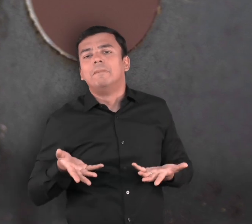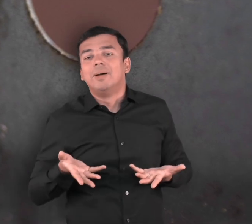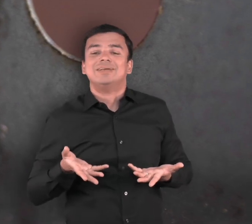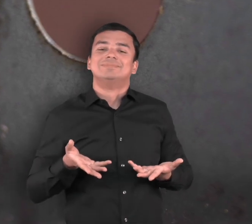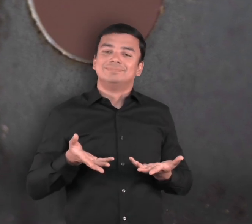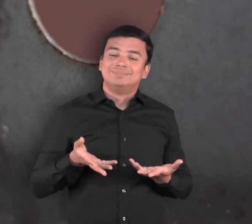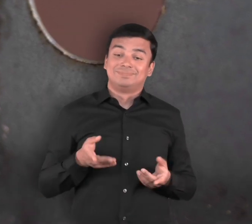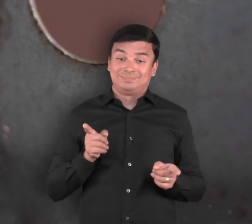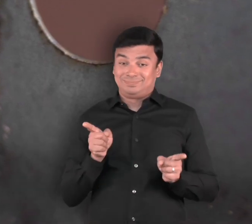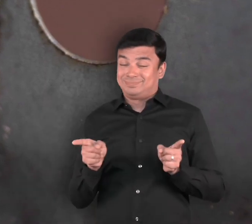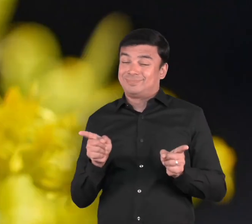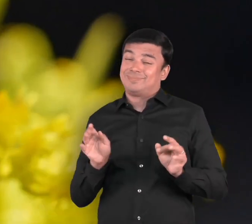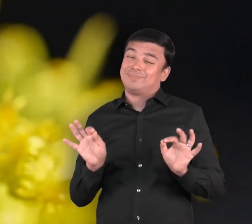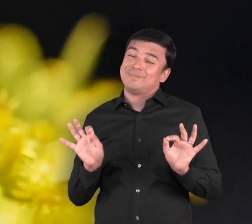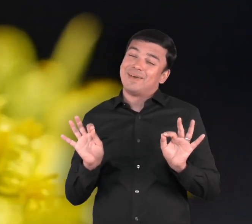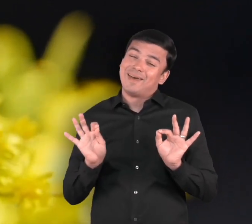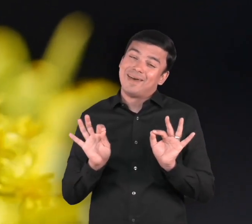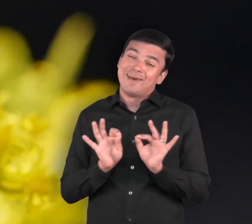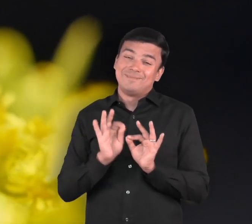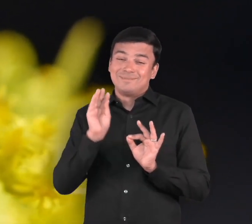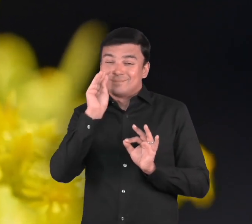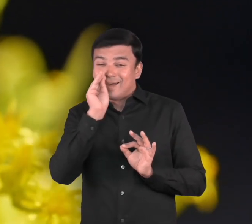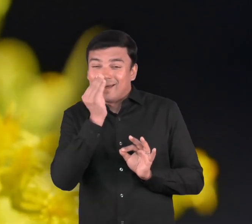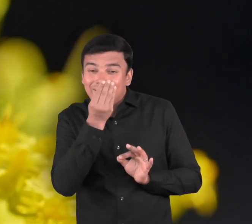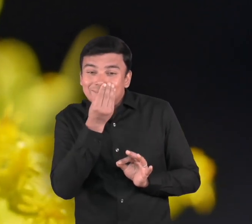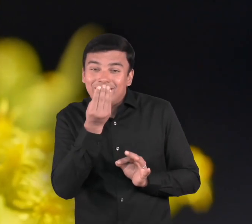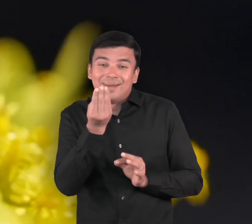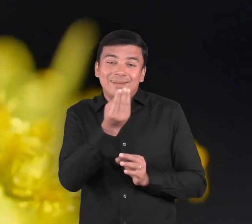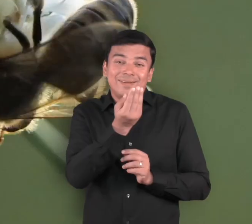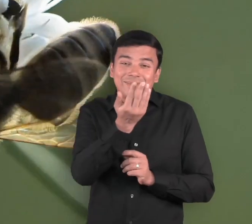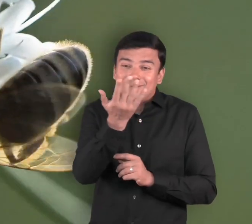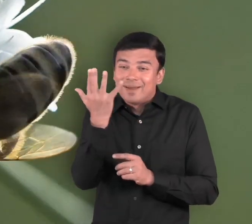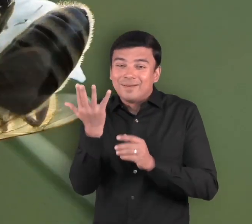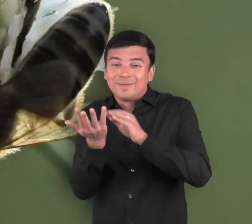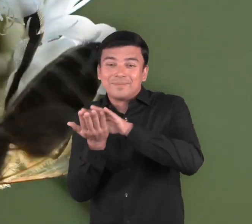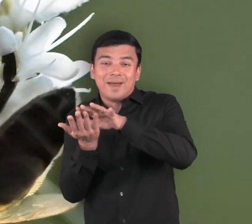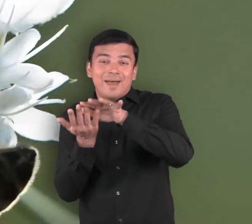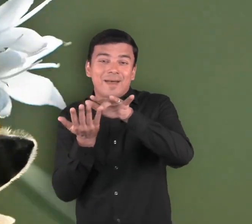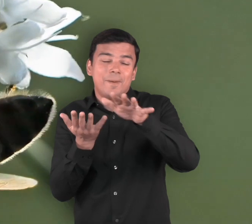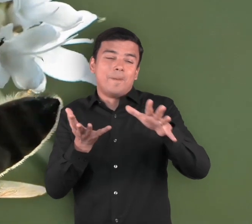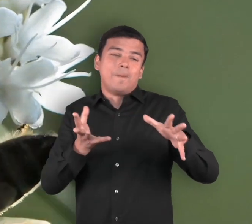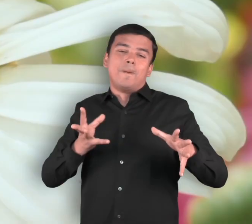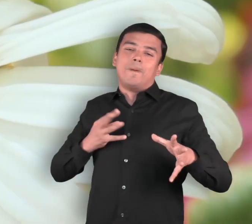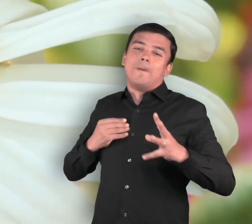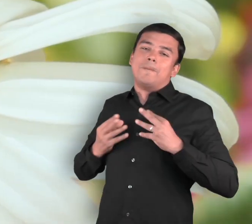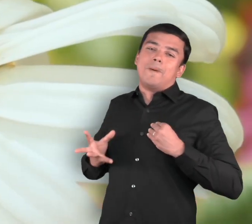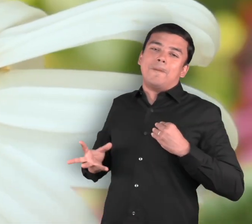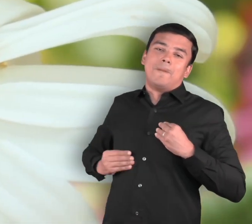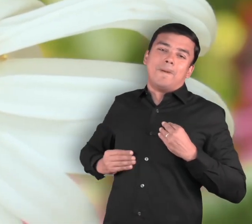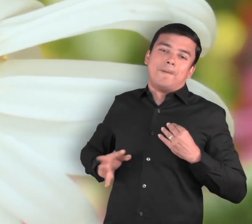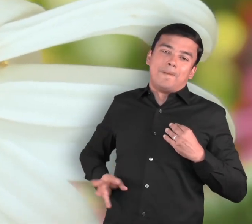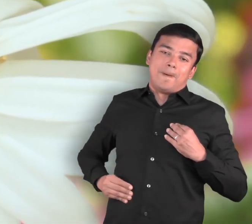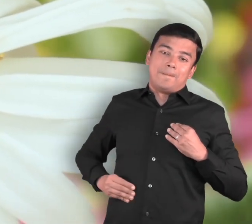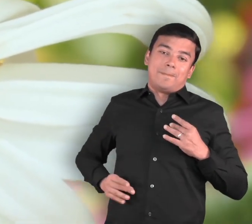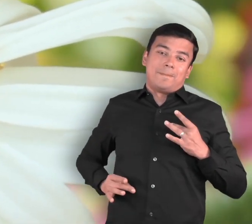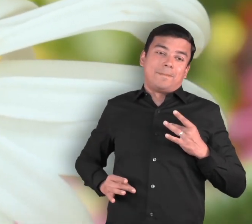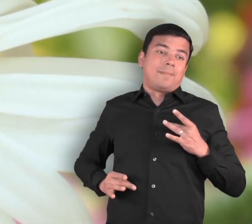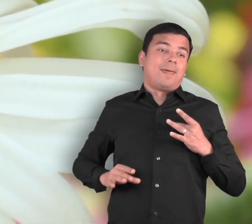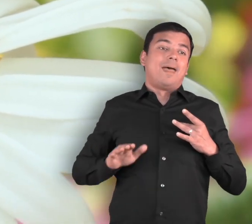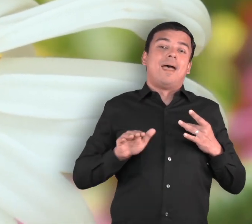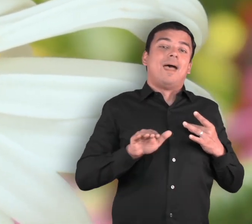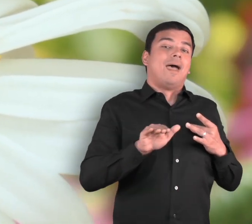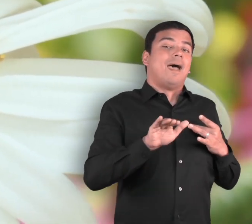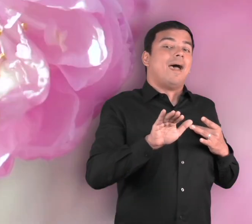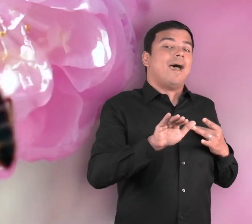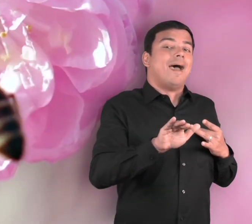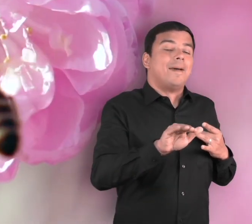valuable to the environment because they pollinate food crops. Pollination occurs when insects, like bees and